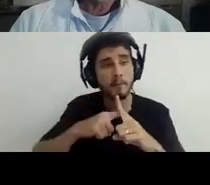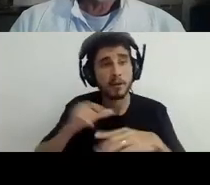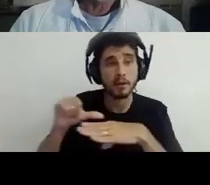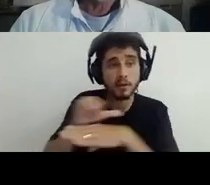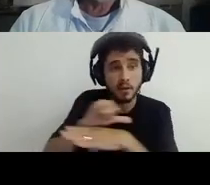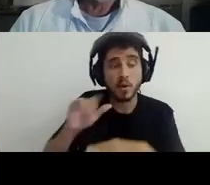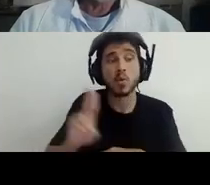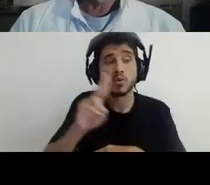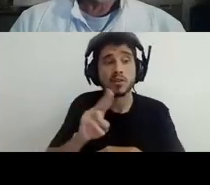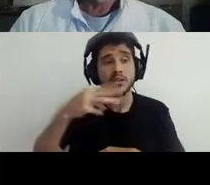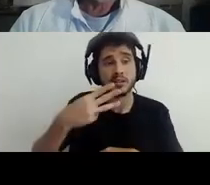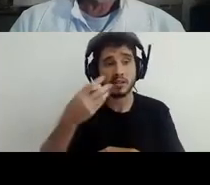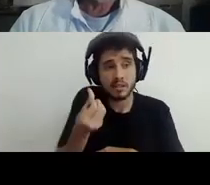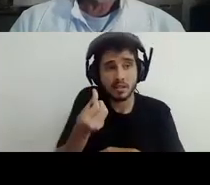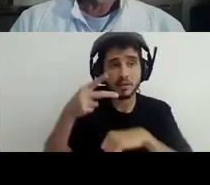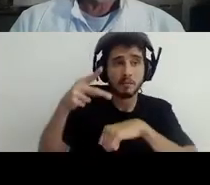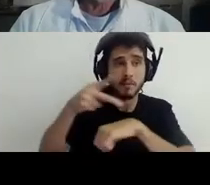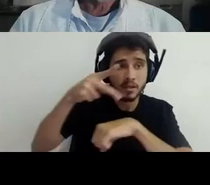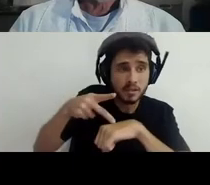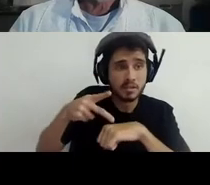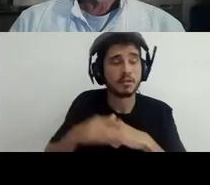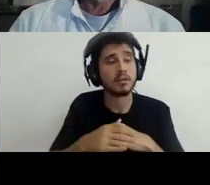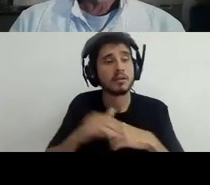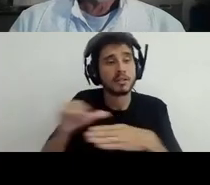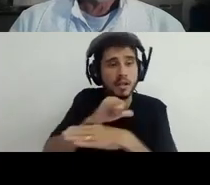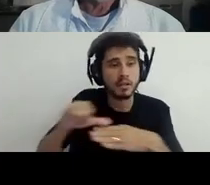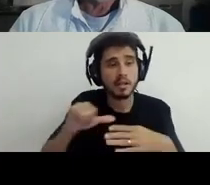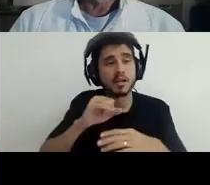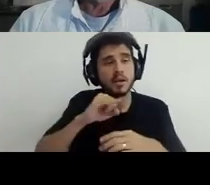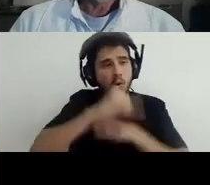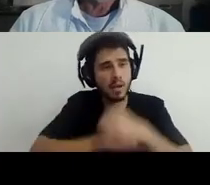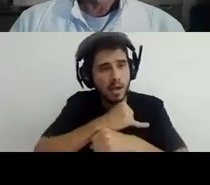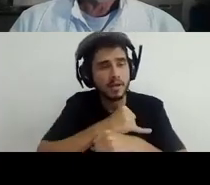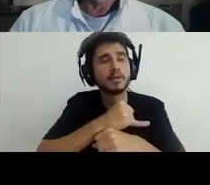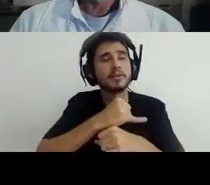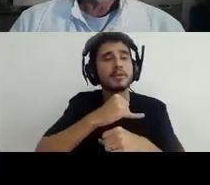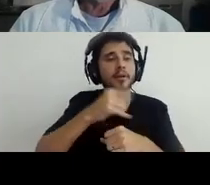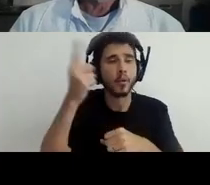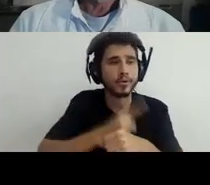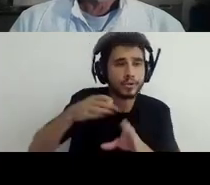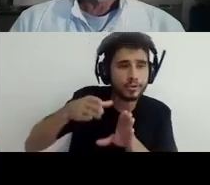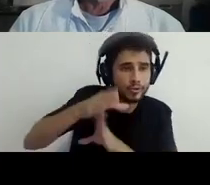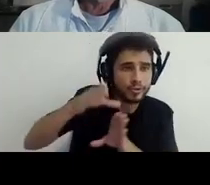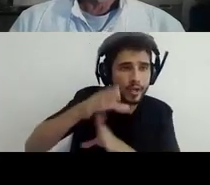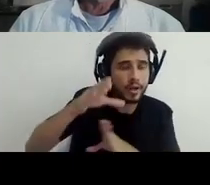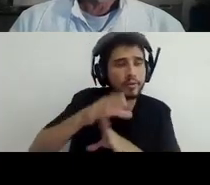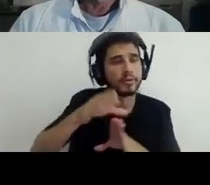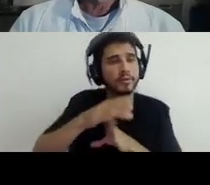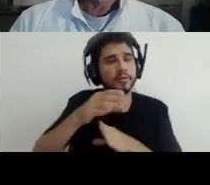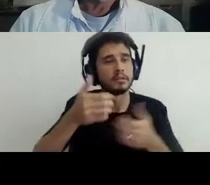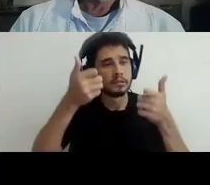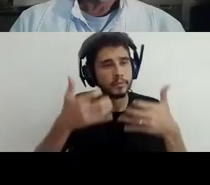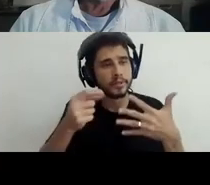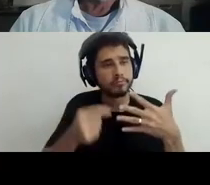instructional resources, of course, online instruction, instructional packages, but also some,